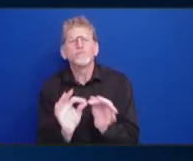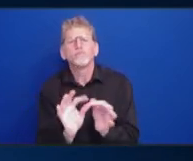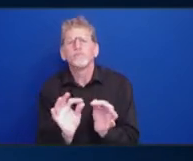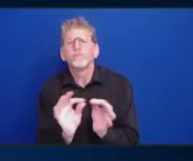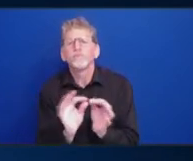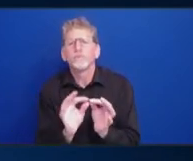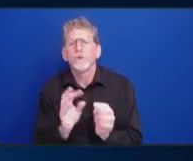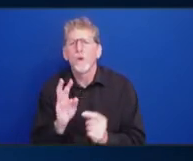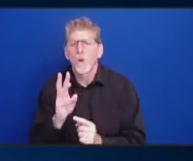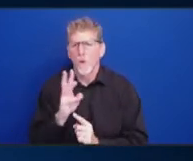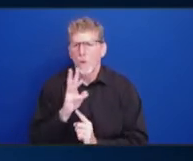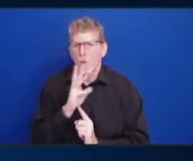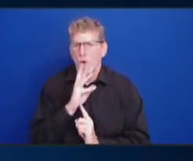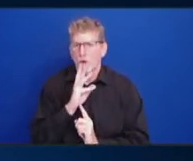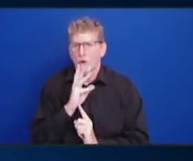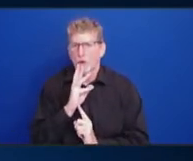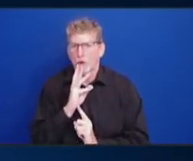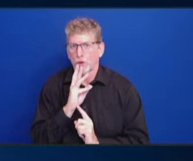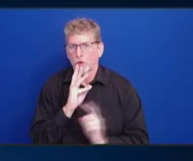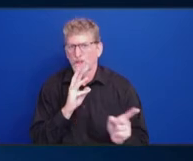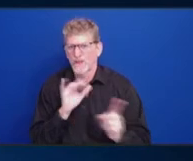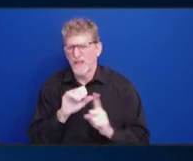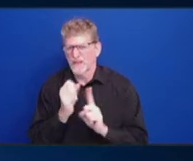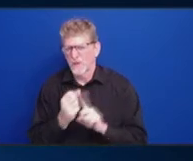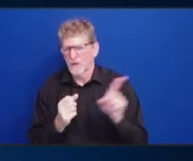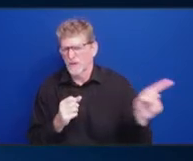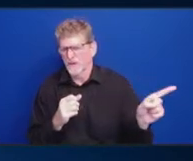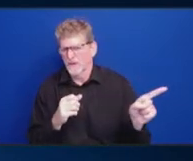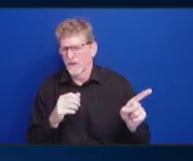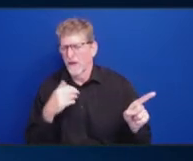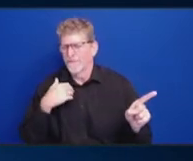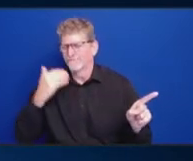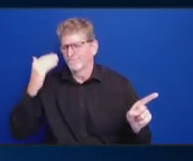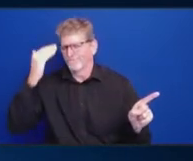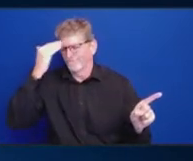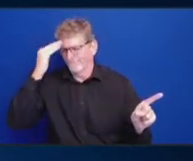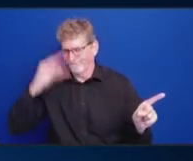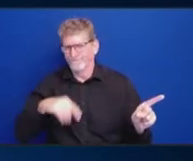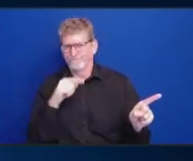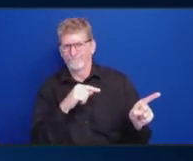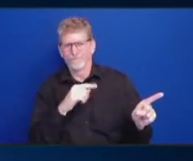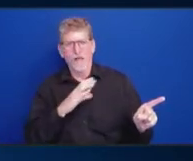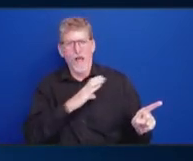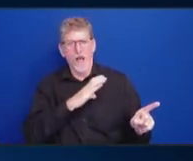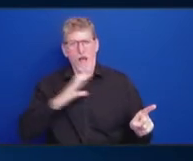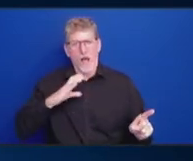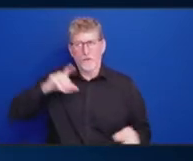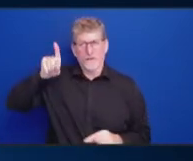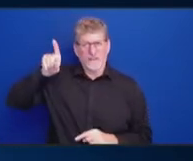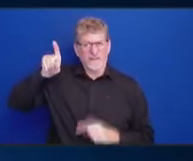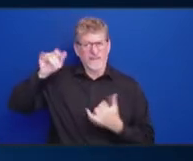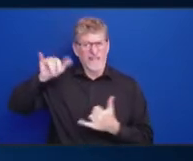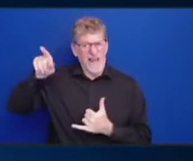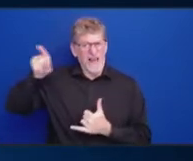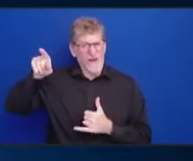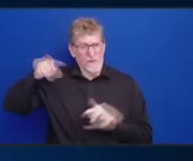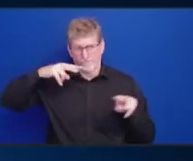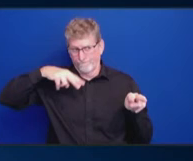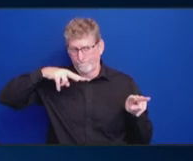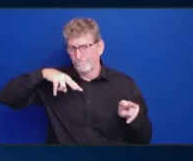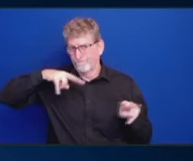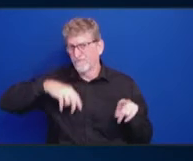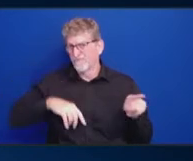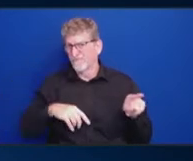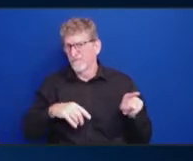I know that our congressional delegation is on top of it. And locally, we're having